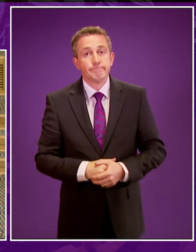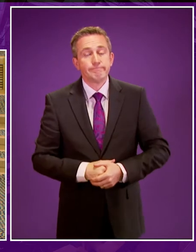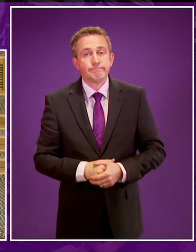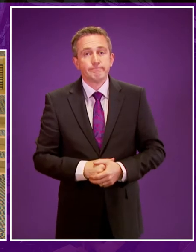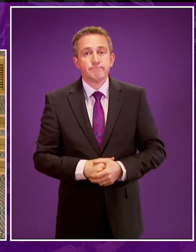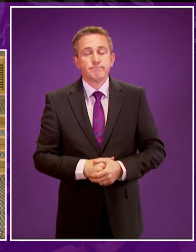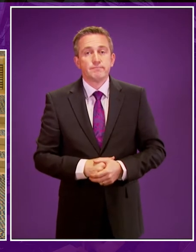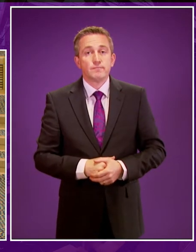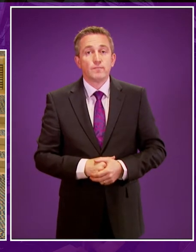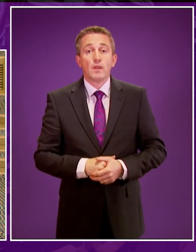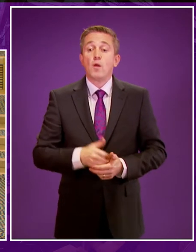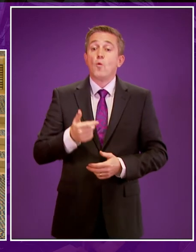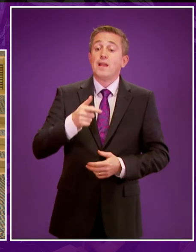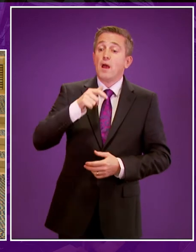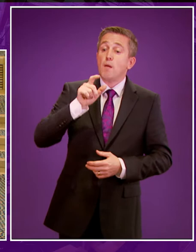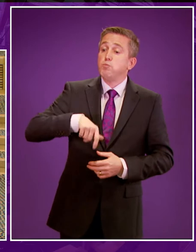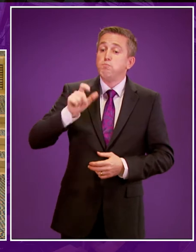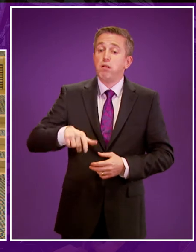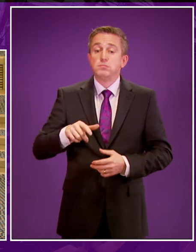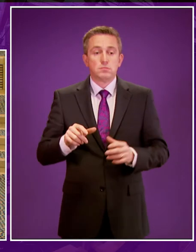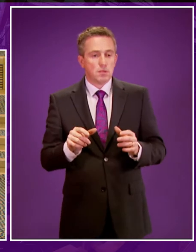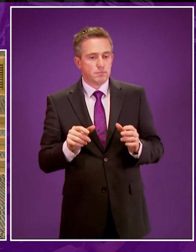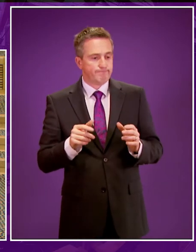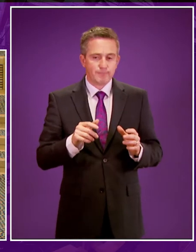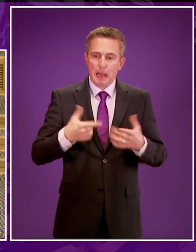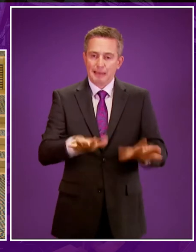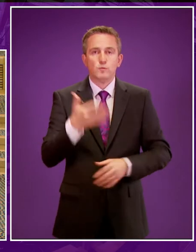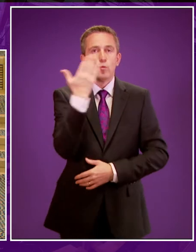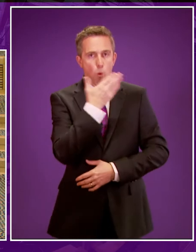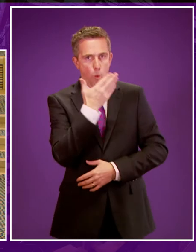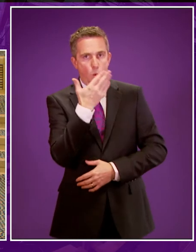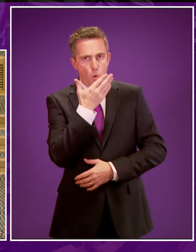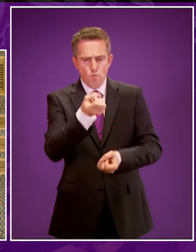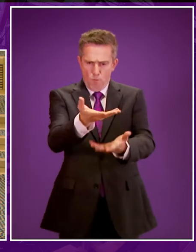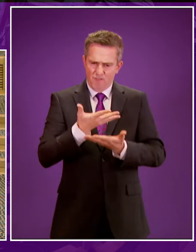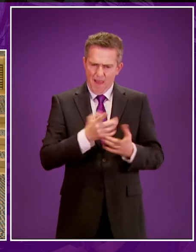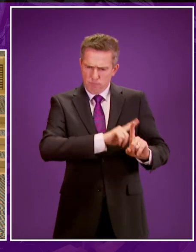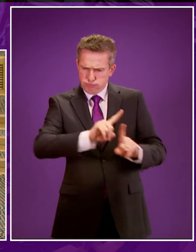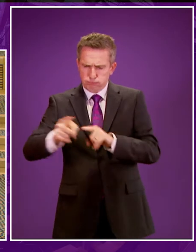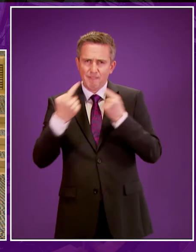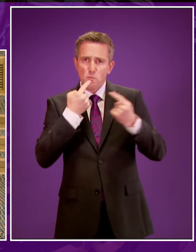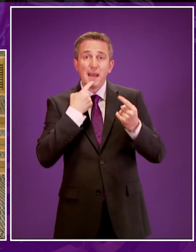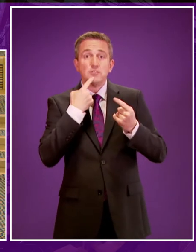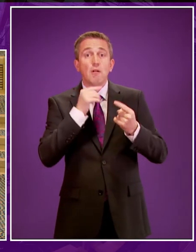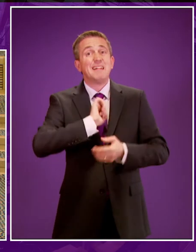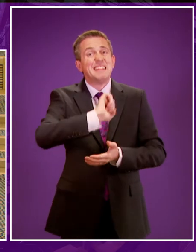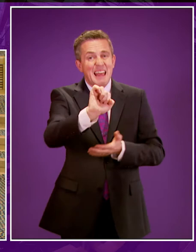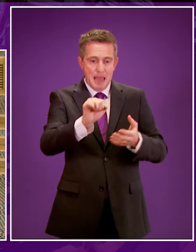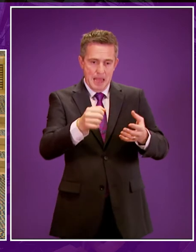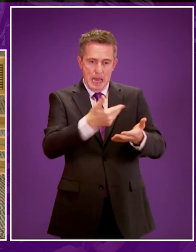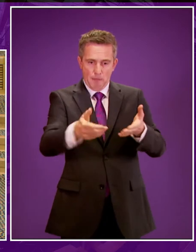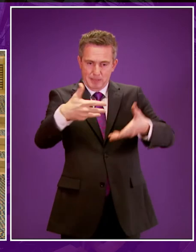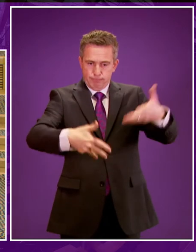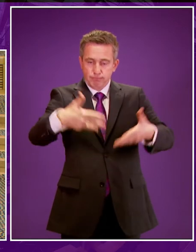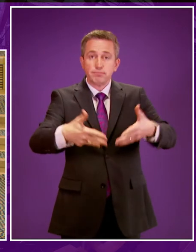When pupils approach the end of their school days, we will provide a wide range of information, advice and guidance in BSL to support their